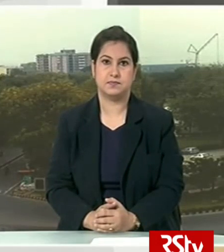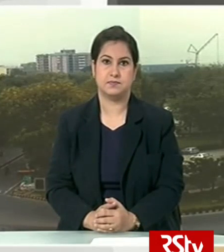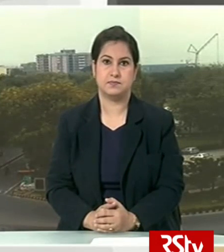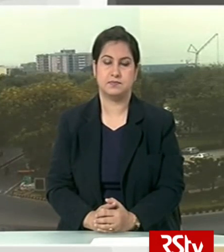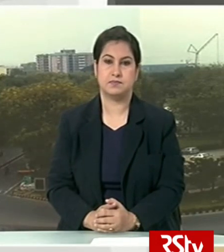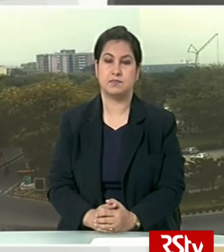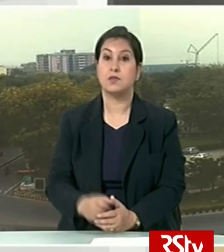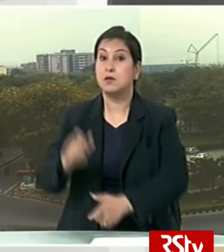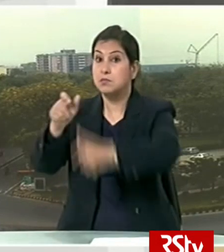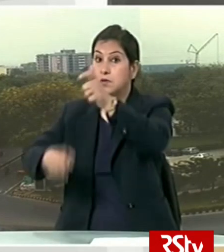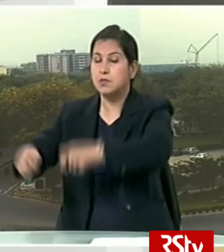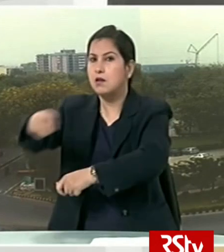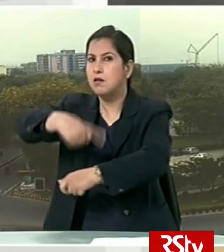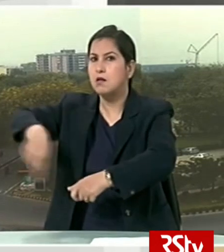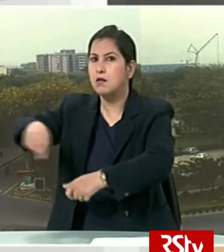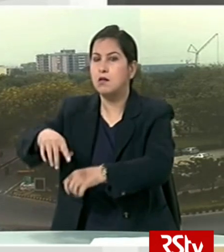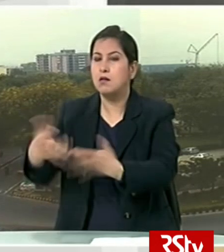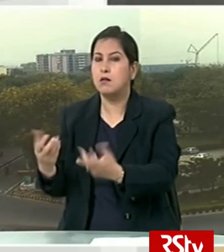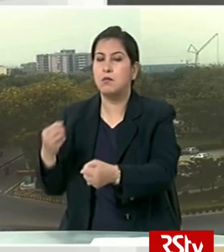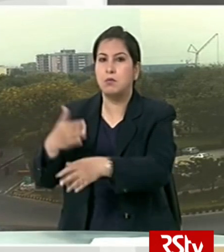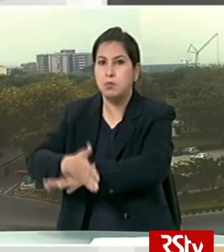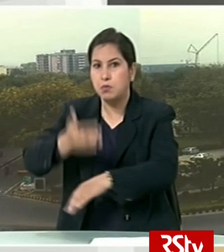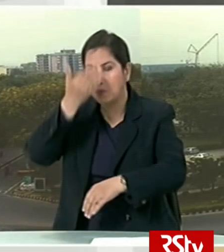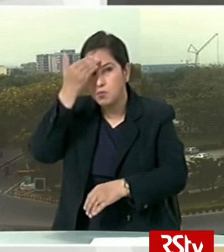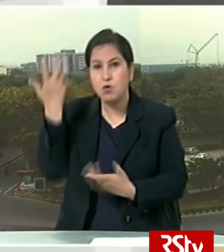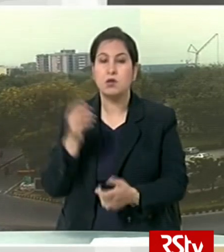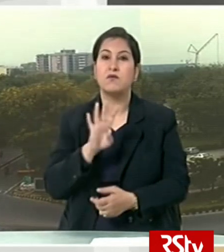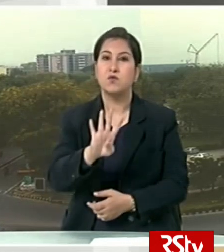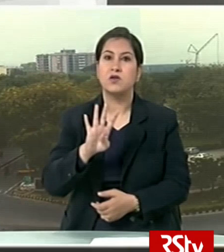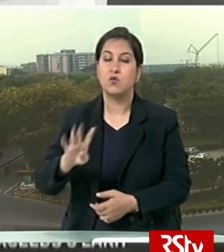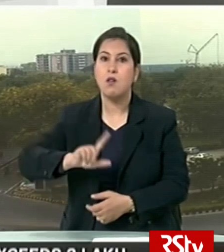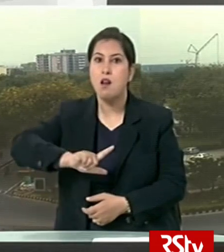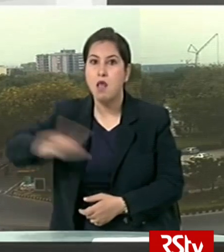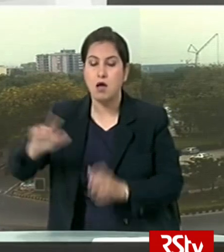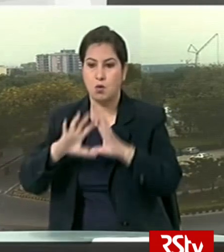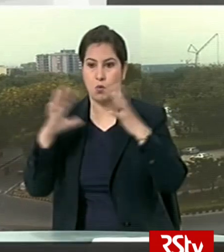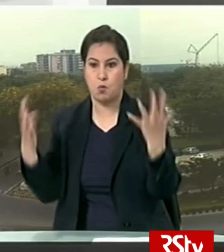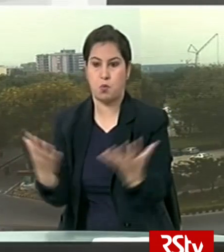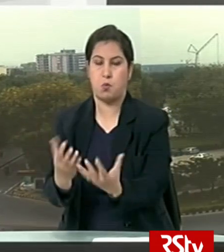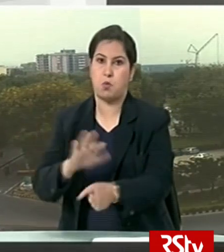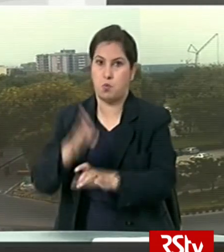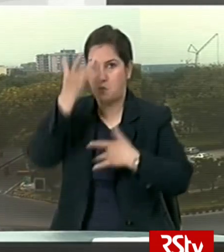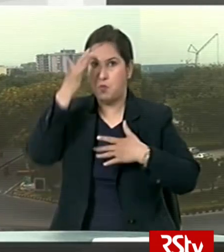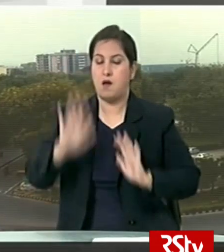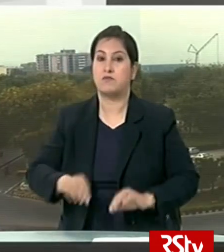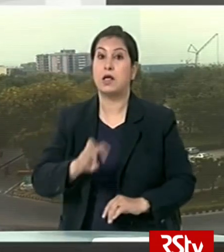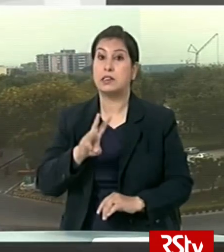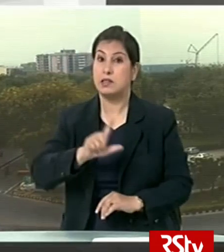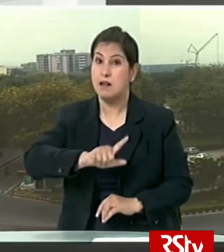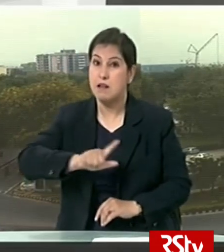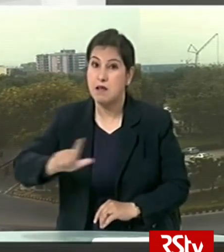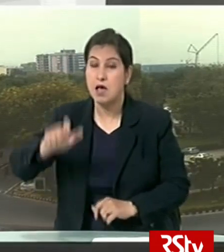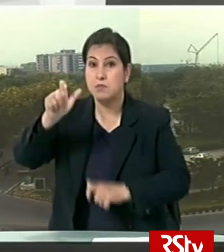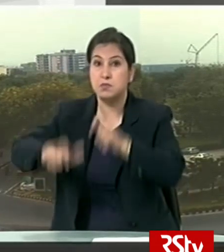More than 44 lakh people have been infected by novel coronavirus globally 3 lakh people have died